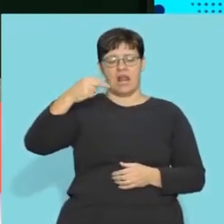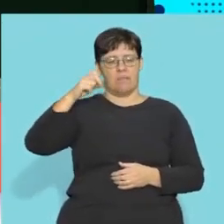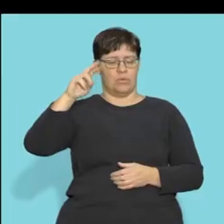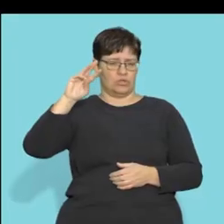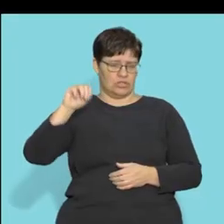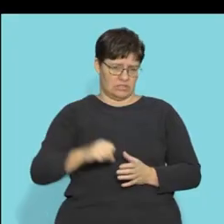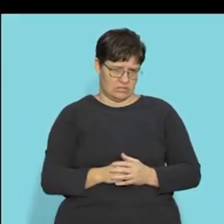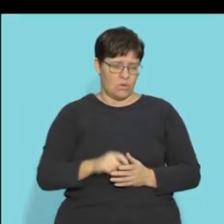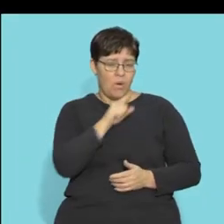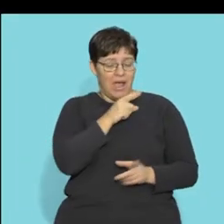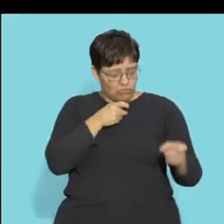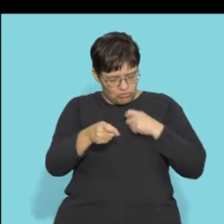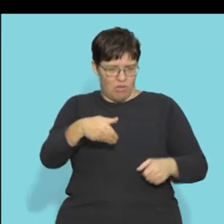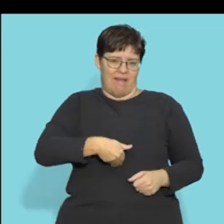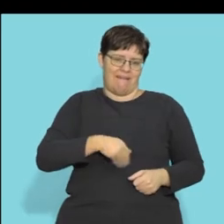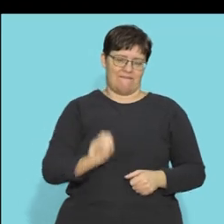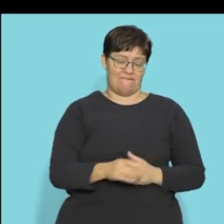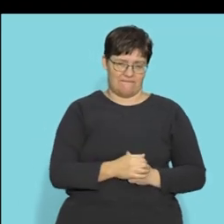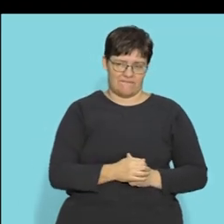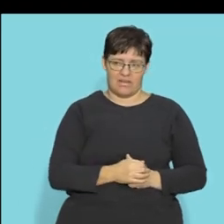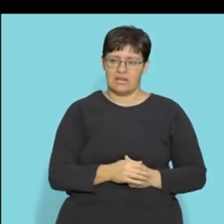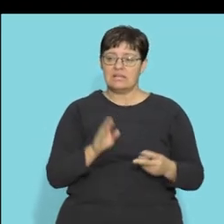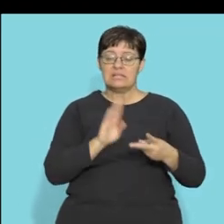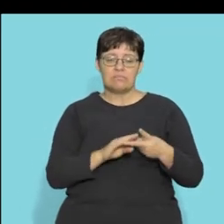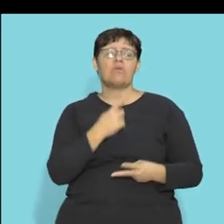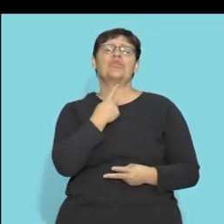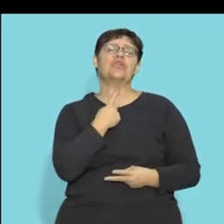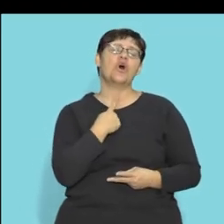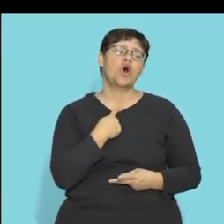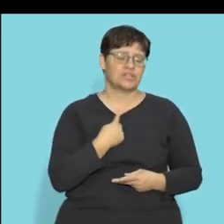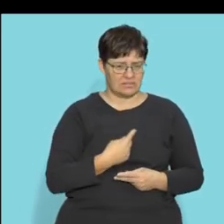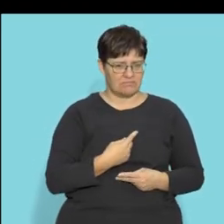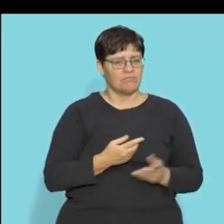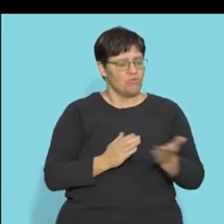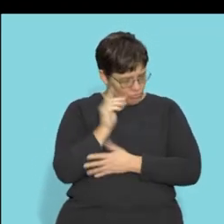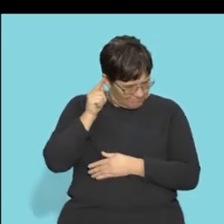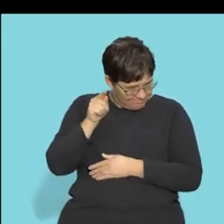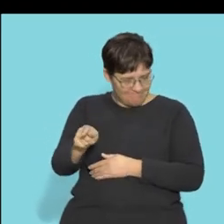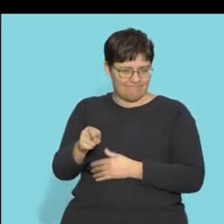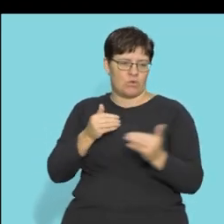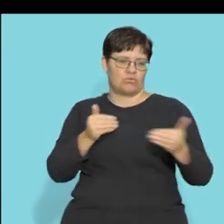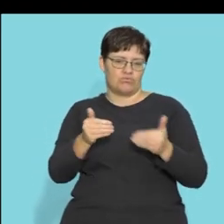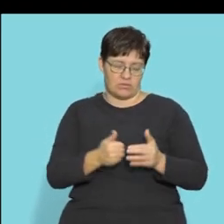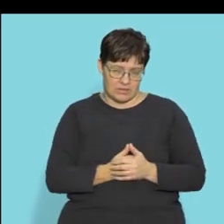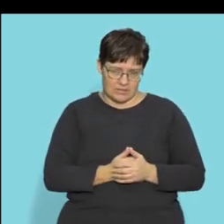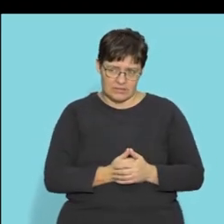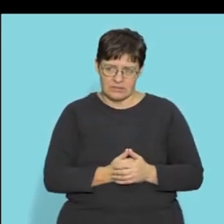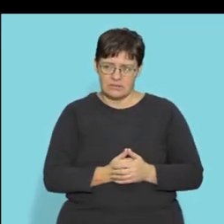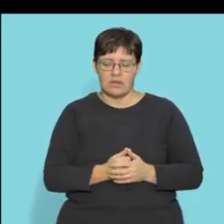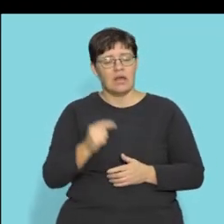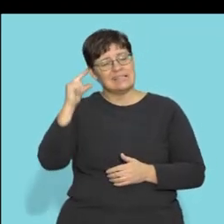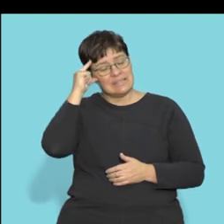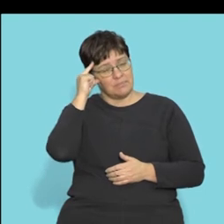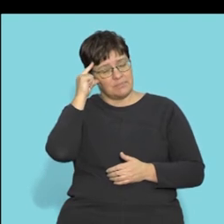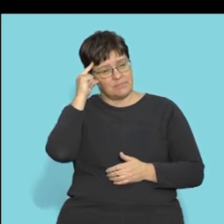hypothalamus because it controls the hunger secondly thirst is controlled by your